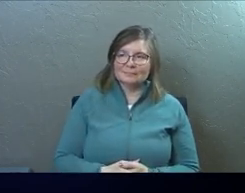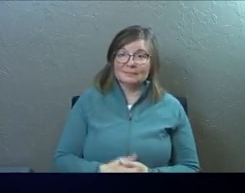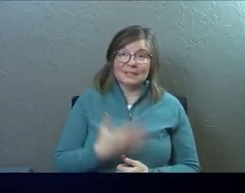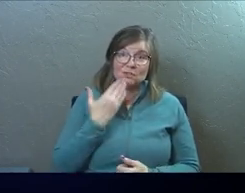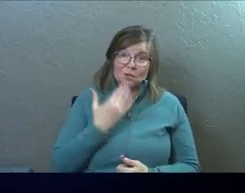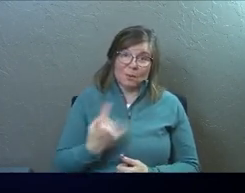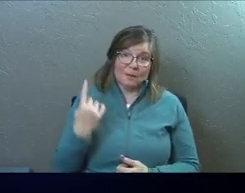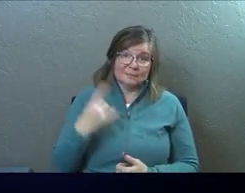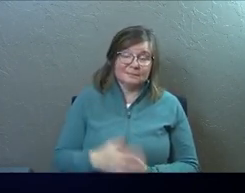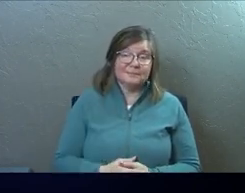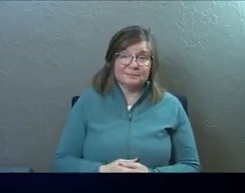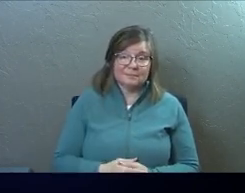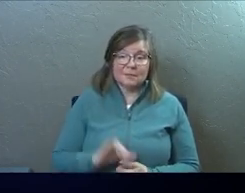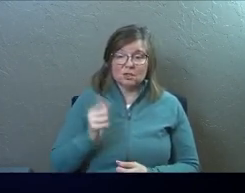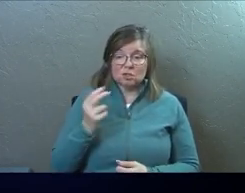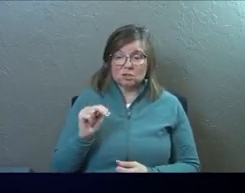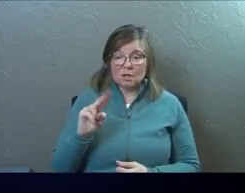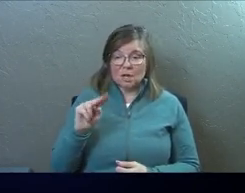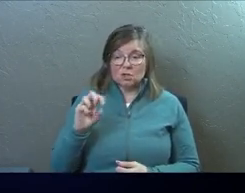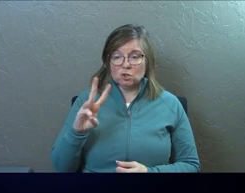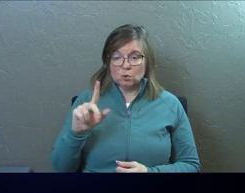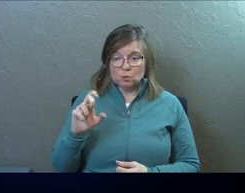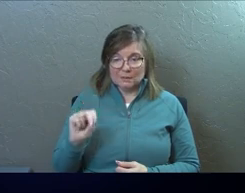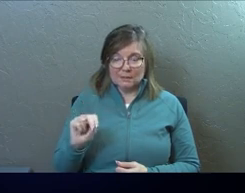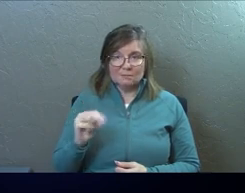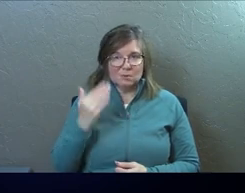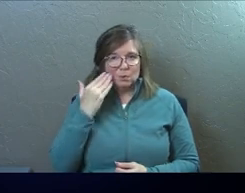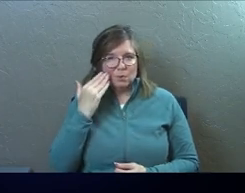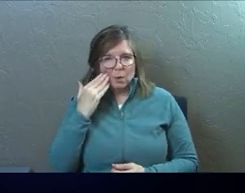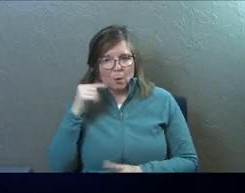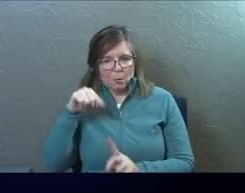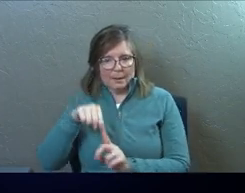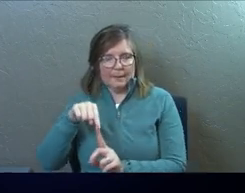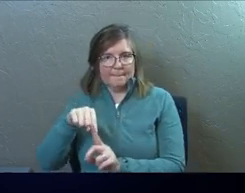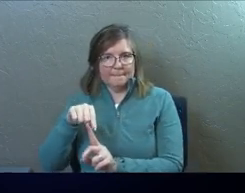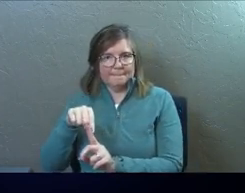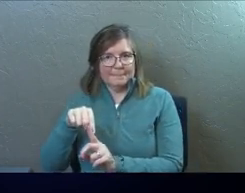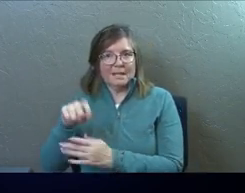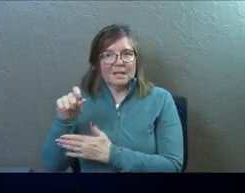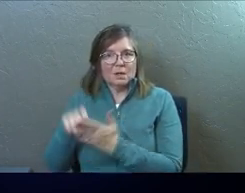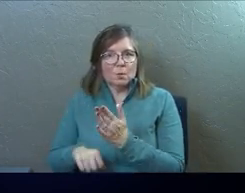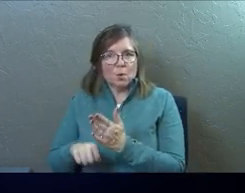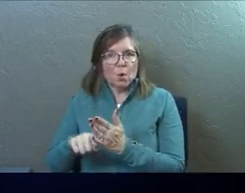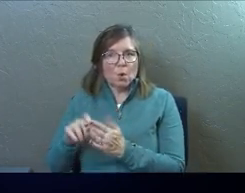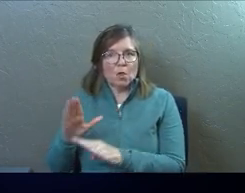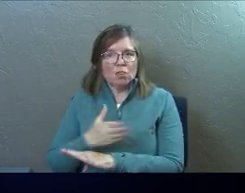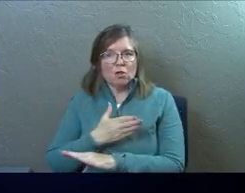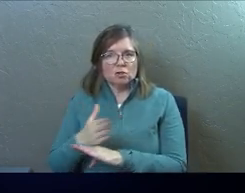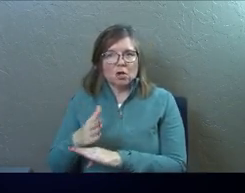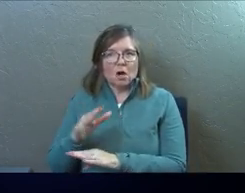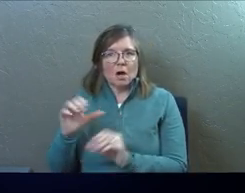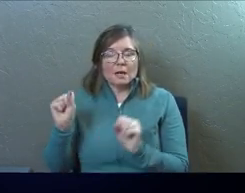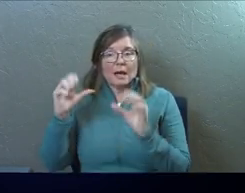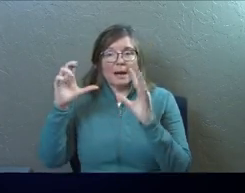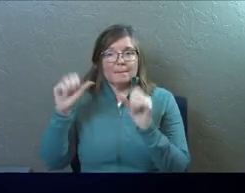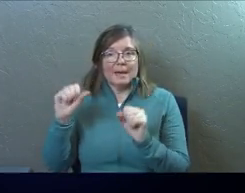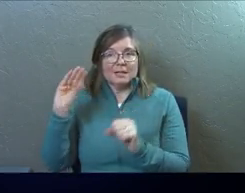It's a good one. John Newton, some of you guys know him. He wrote the song Amazing Grace.